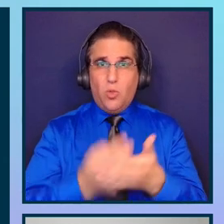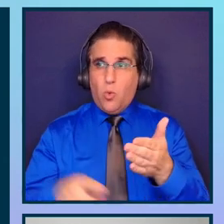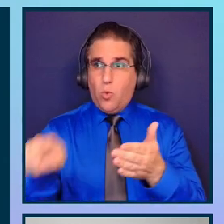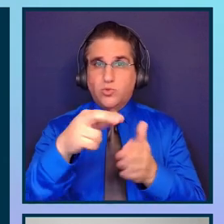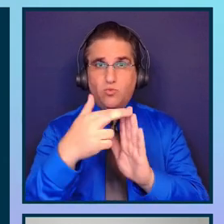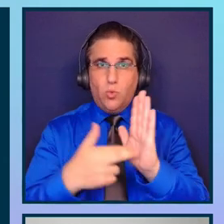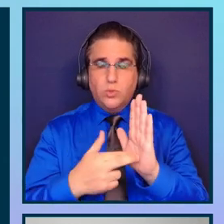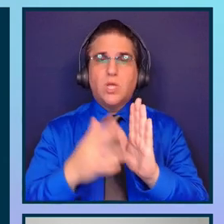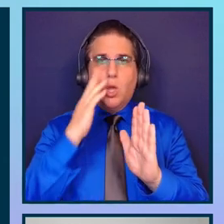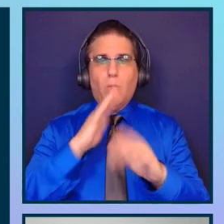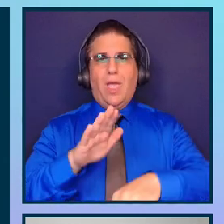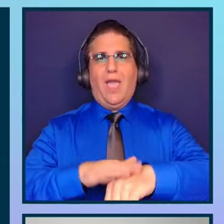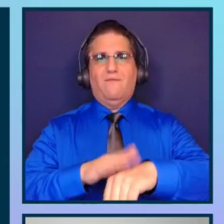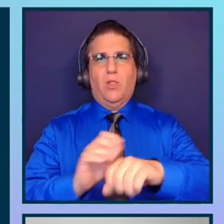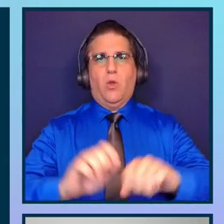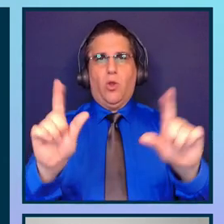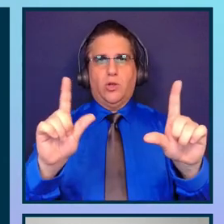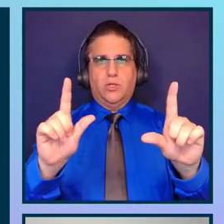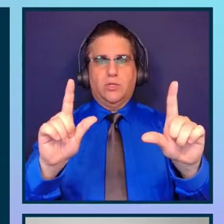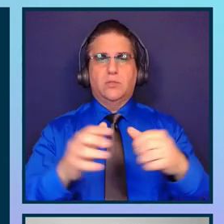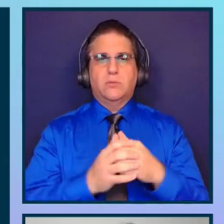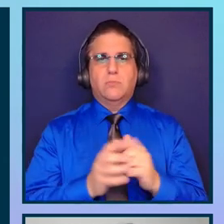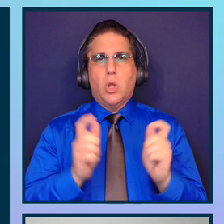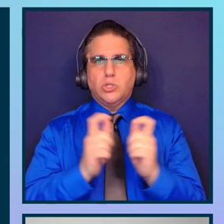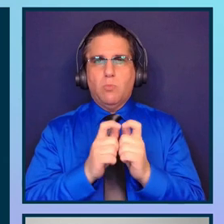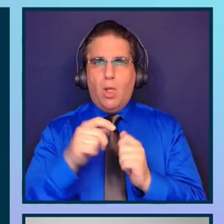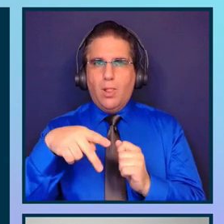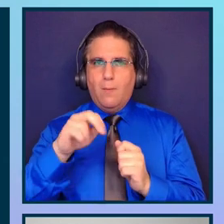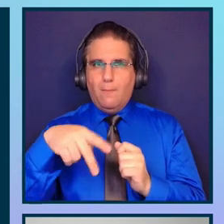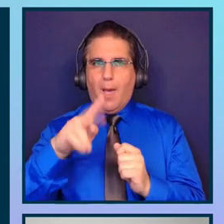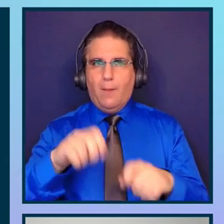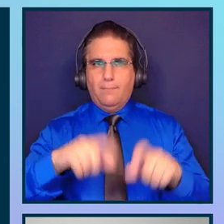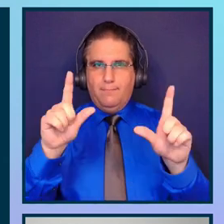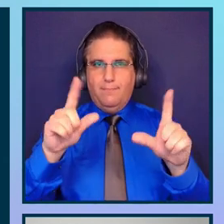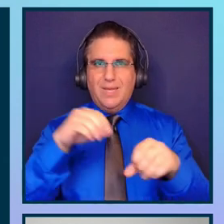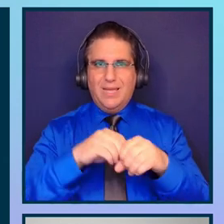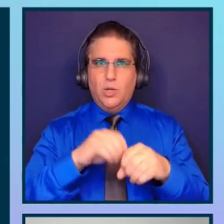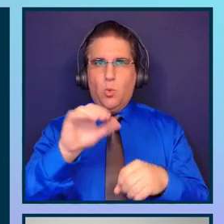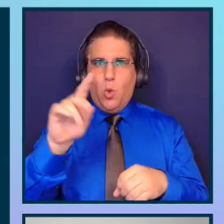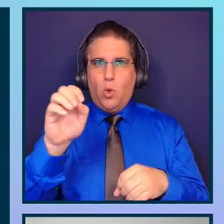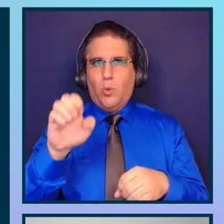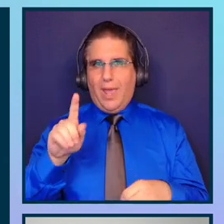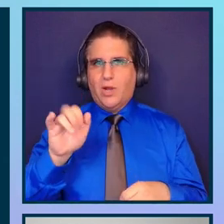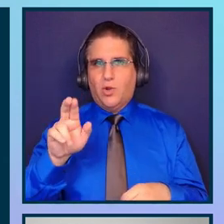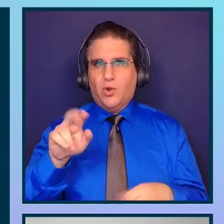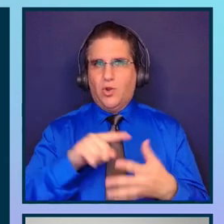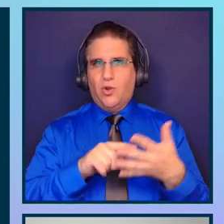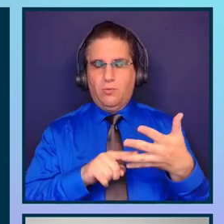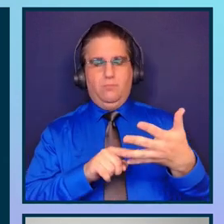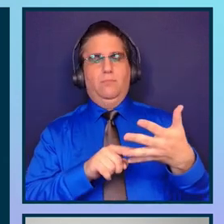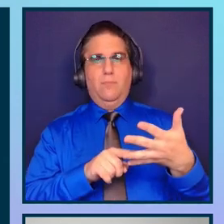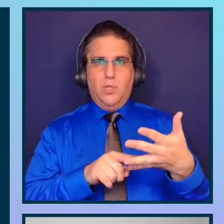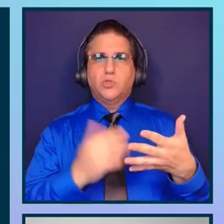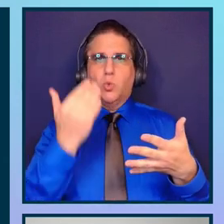to see an alert, a small pop-up appearing in your code editor so you know where the